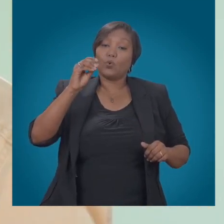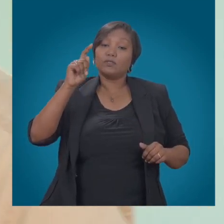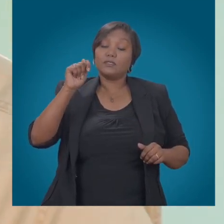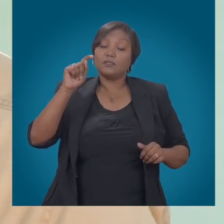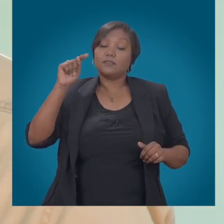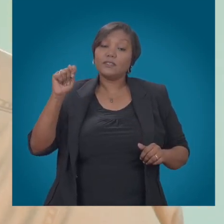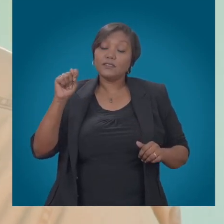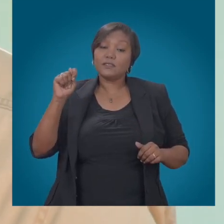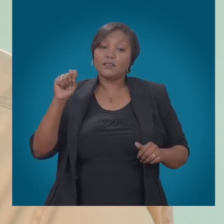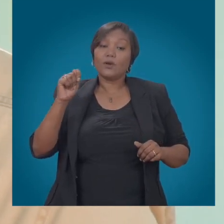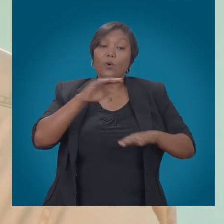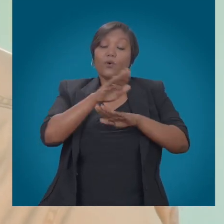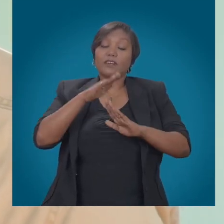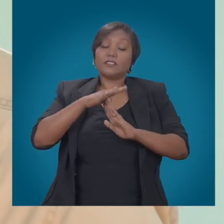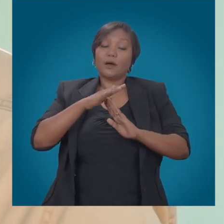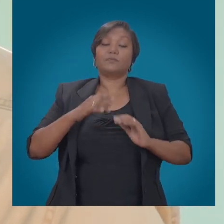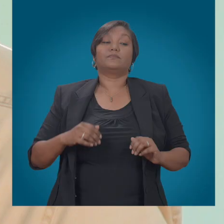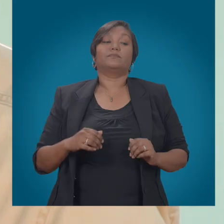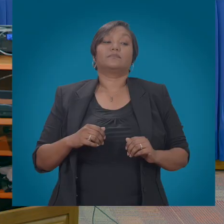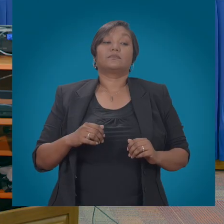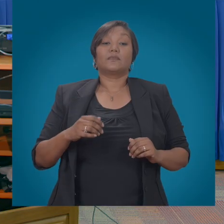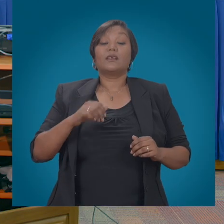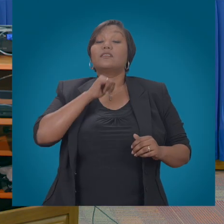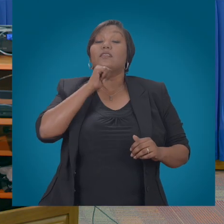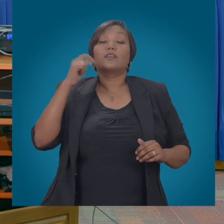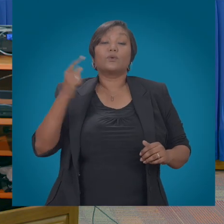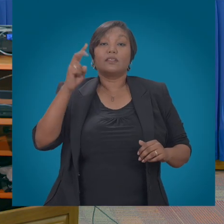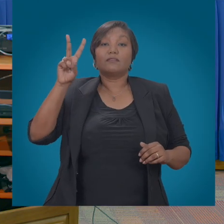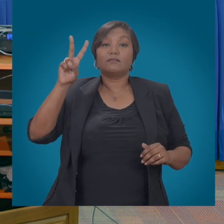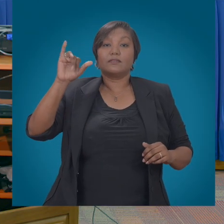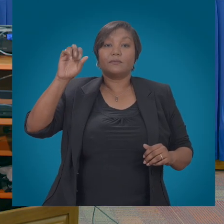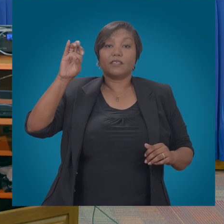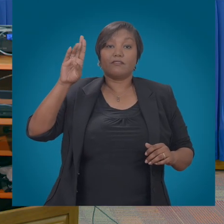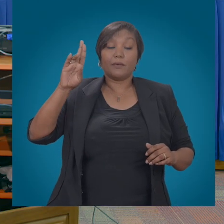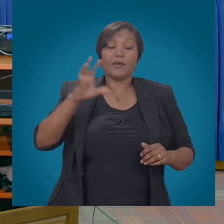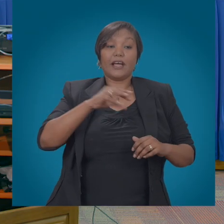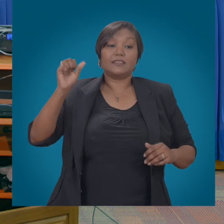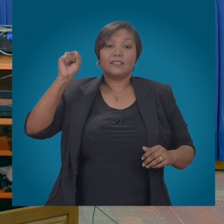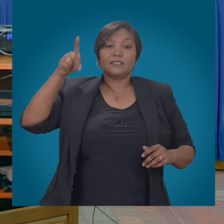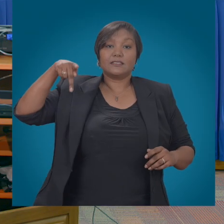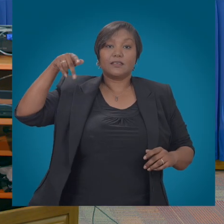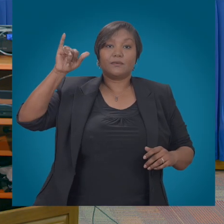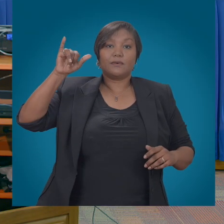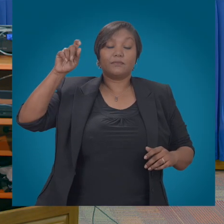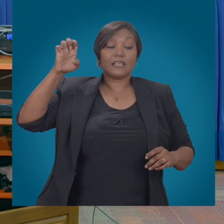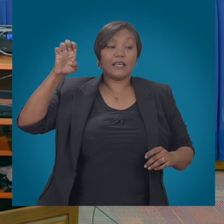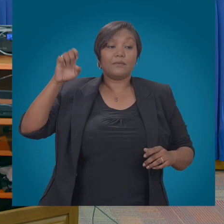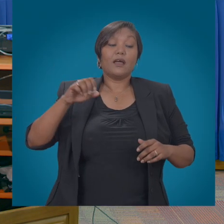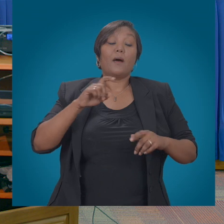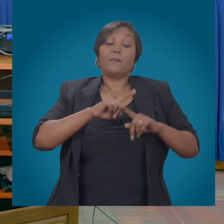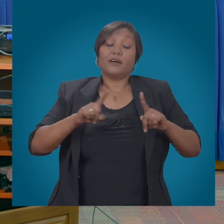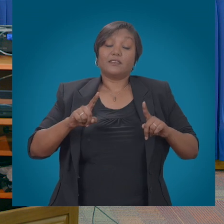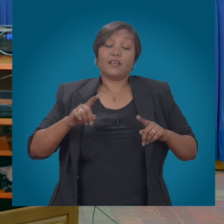I'm glad Ms. Baldiou kind of made reference to that. Not only Viber and Skype, not only WhatsApp,